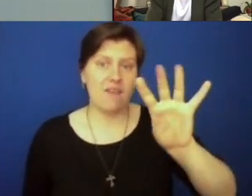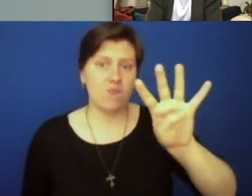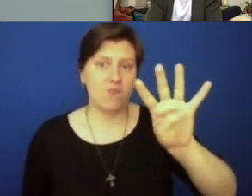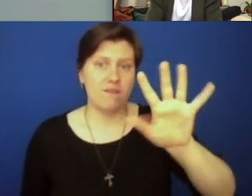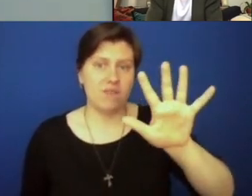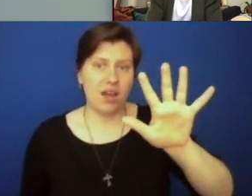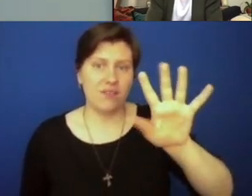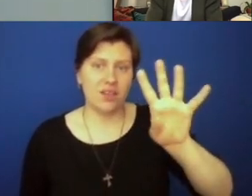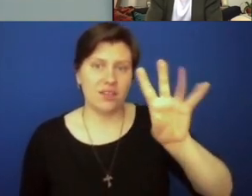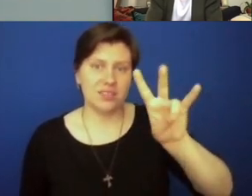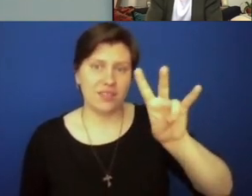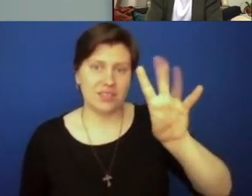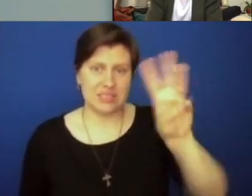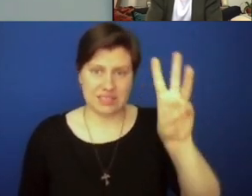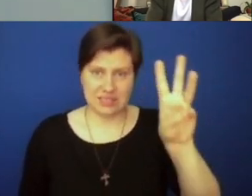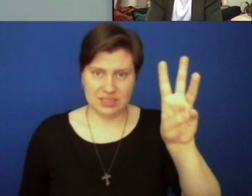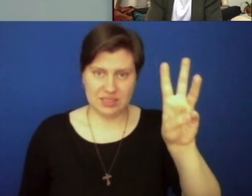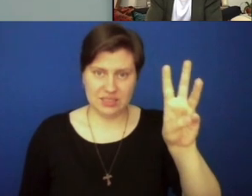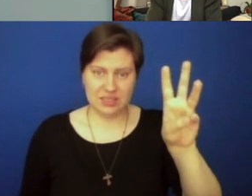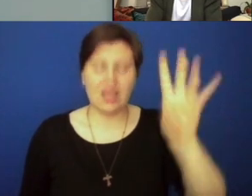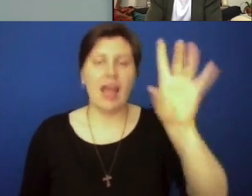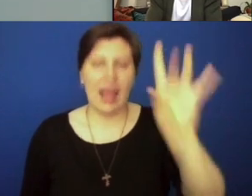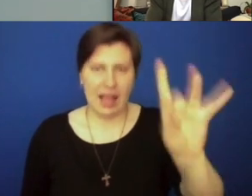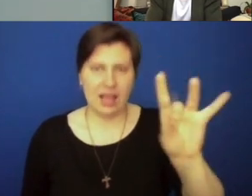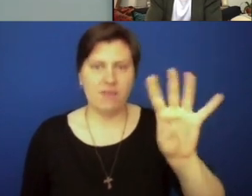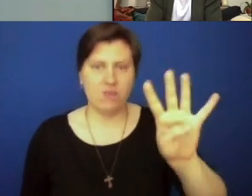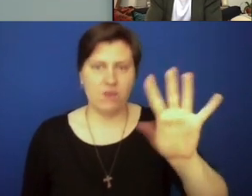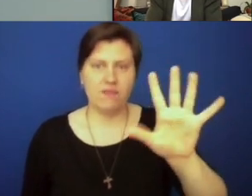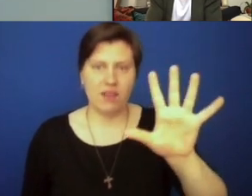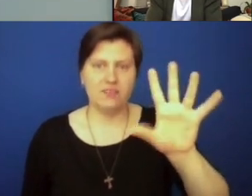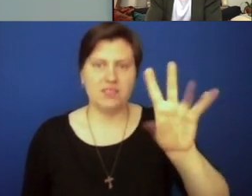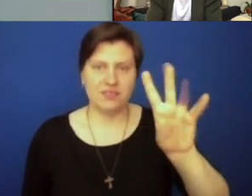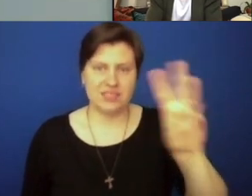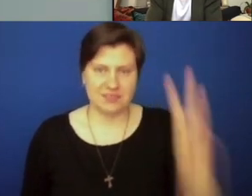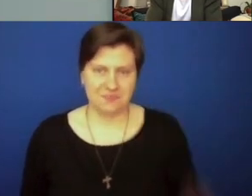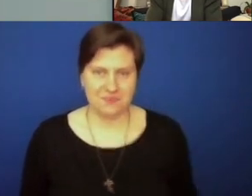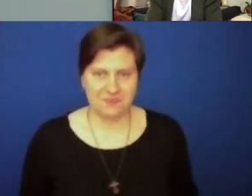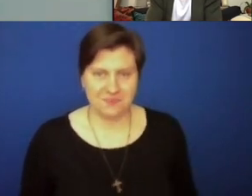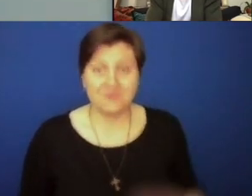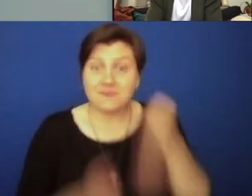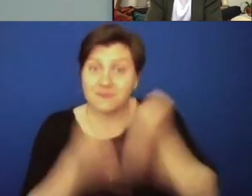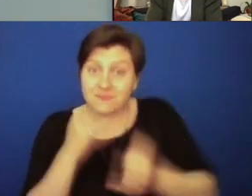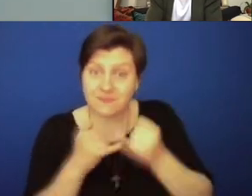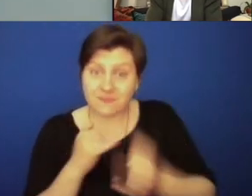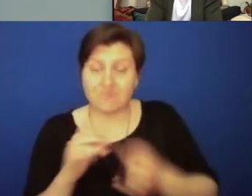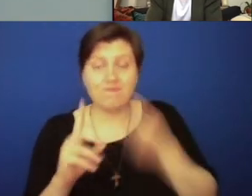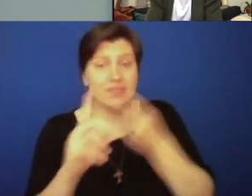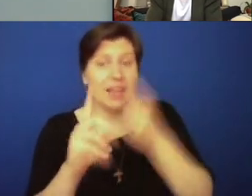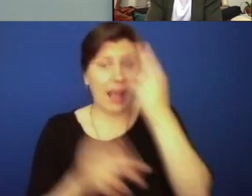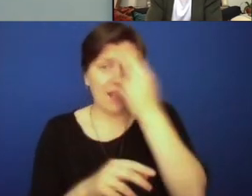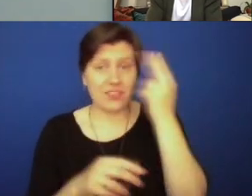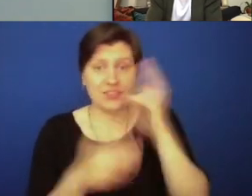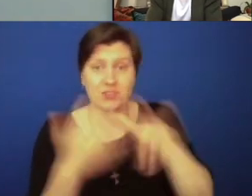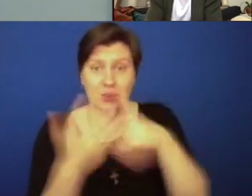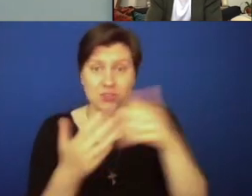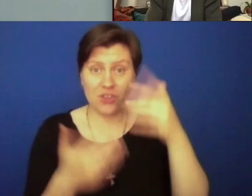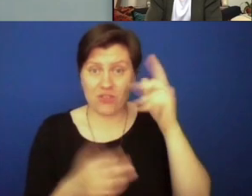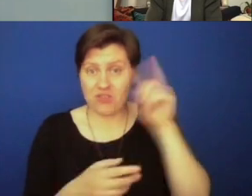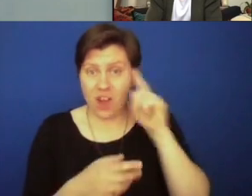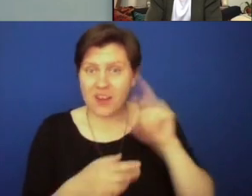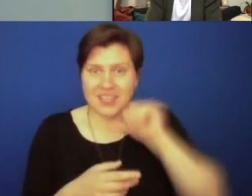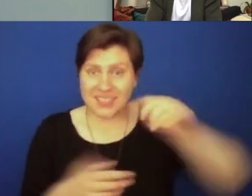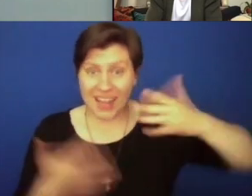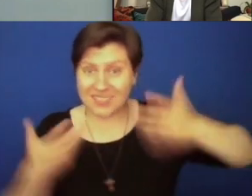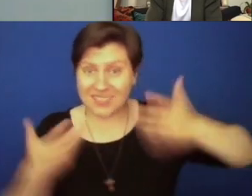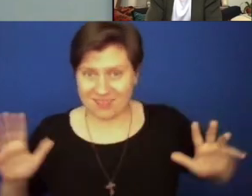84576. That's 84576. And finally, the Initiative on Catholic Social Thought is not done.